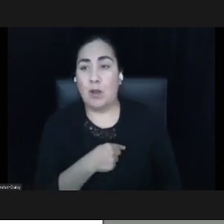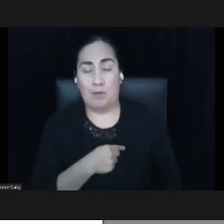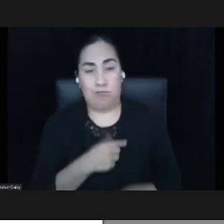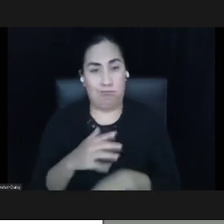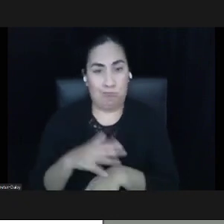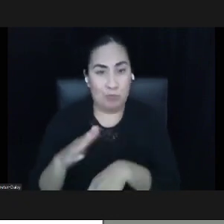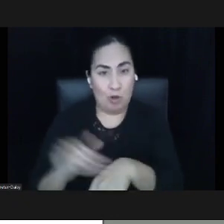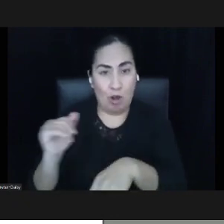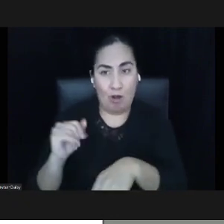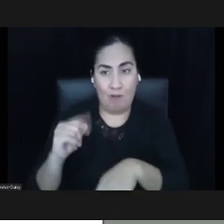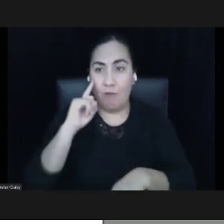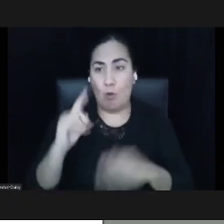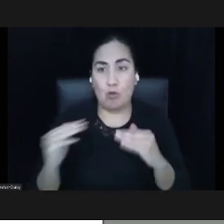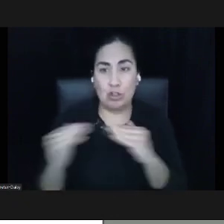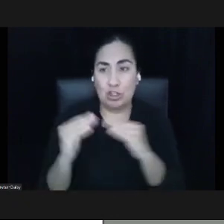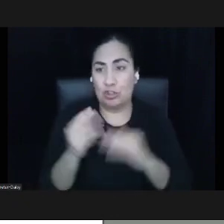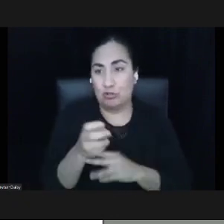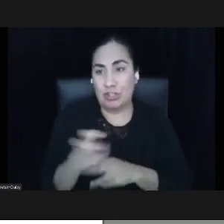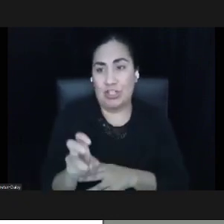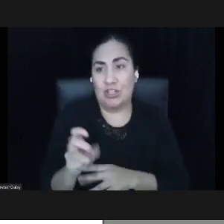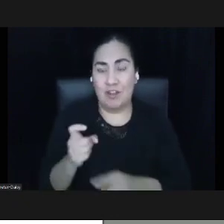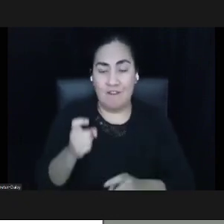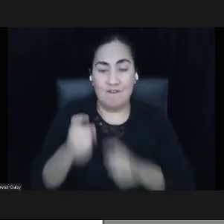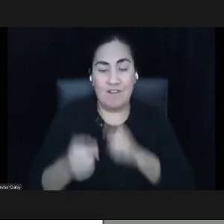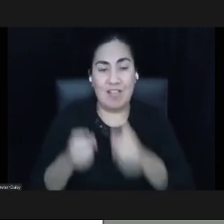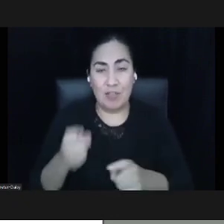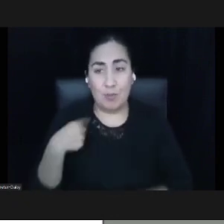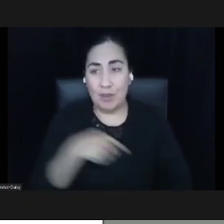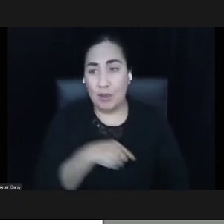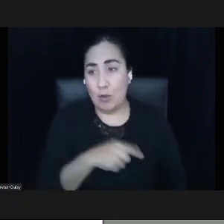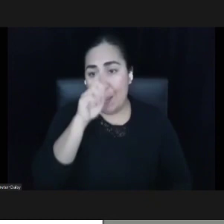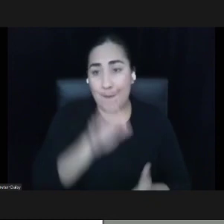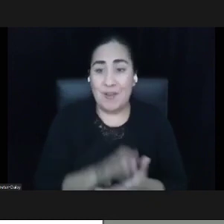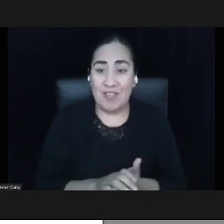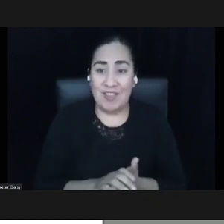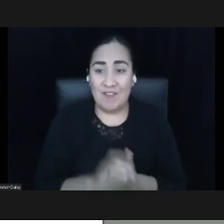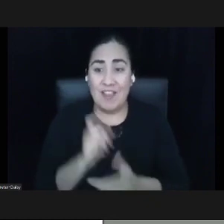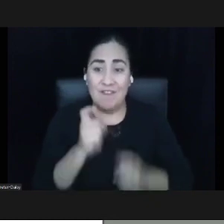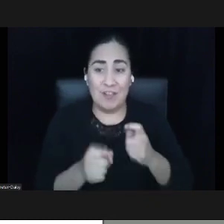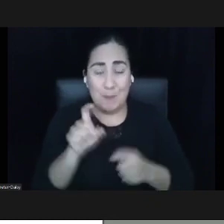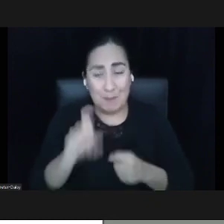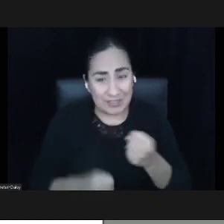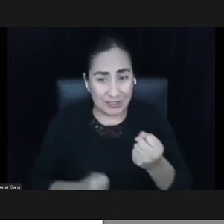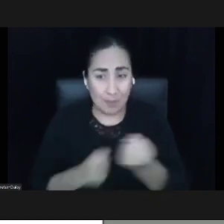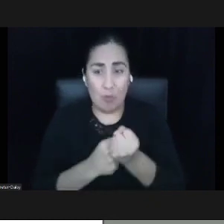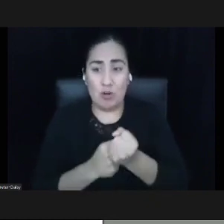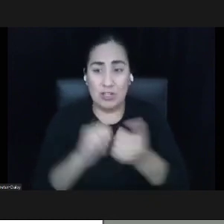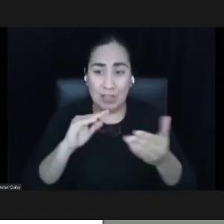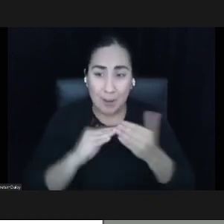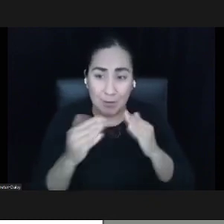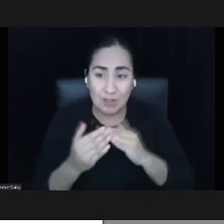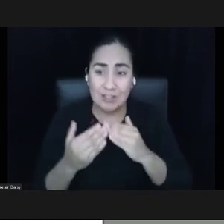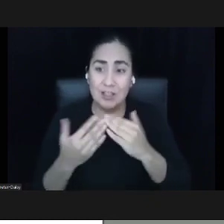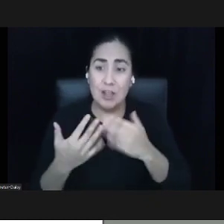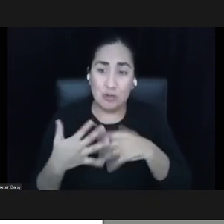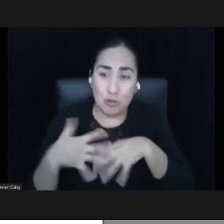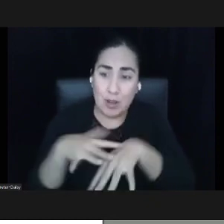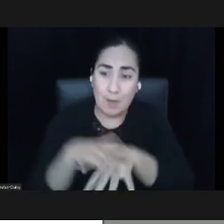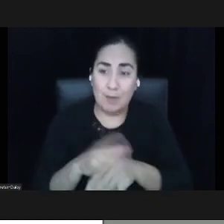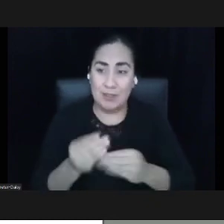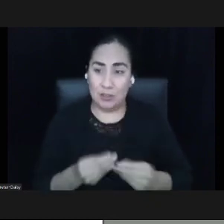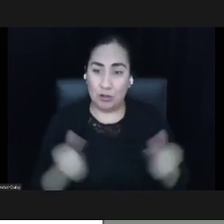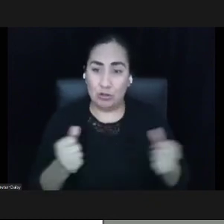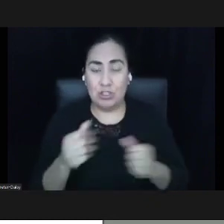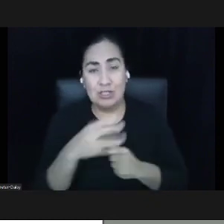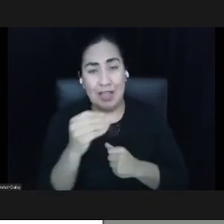We believe that philanthropy must support the agency of communities to implement solutions and reimagine models for governing